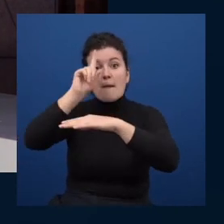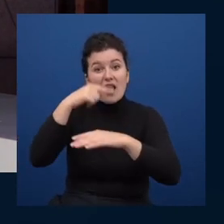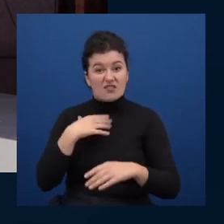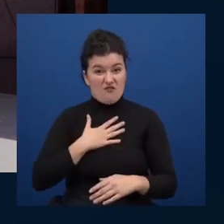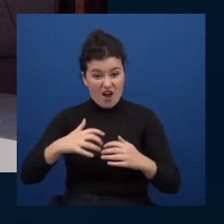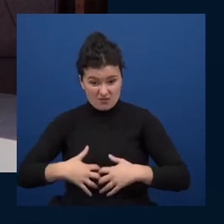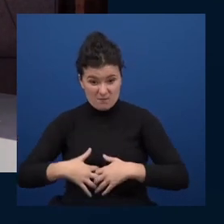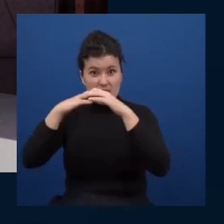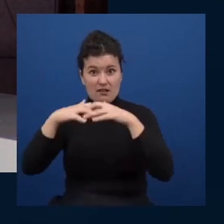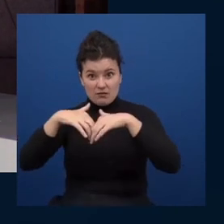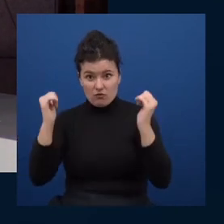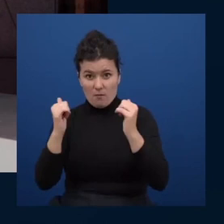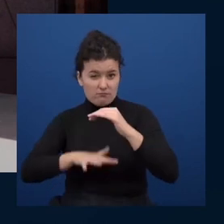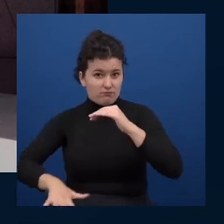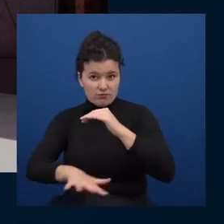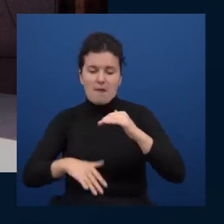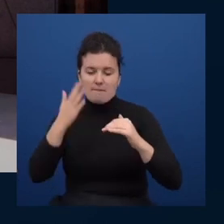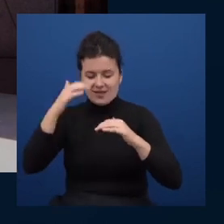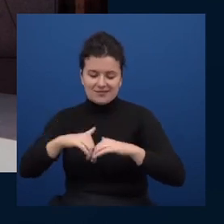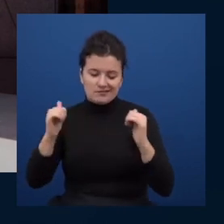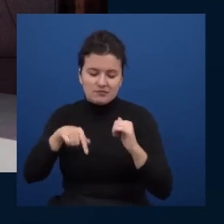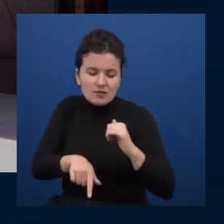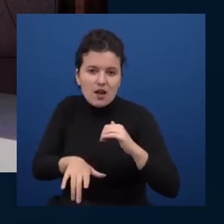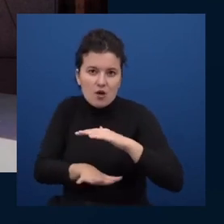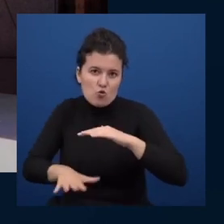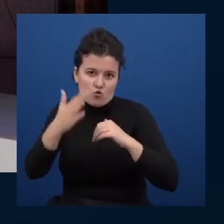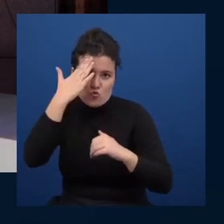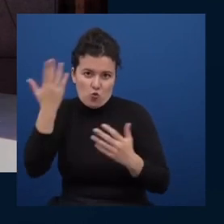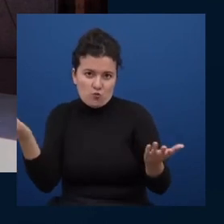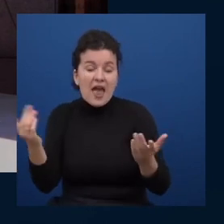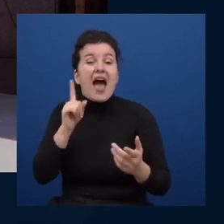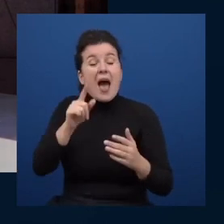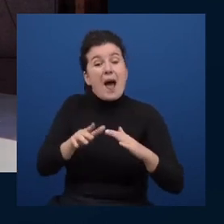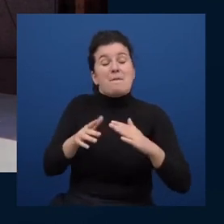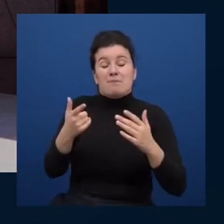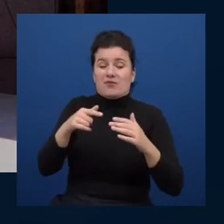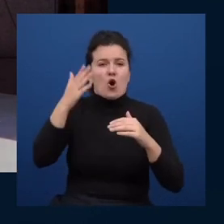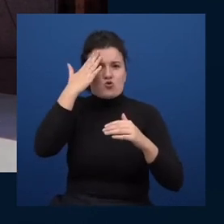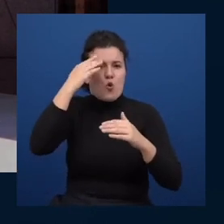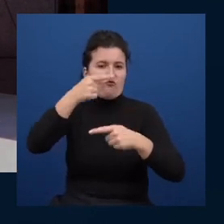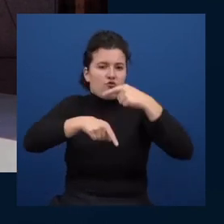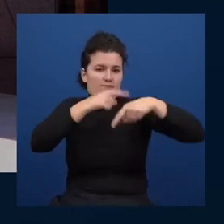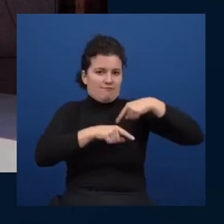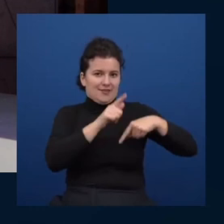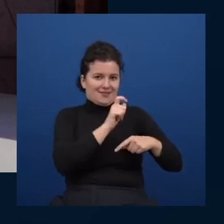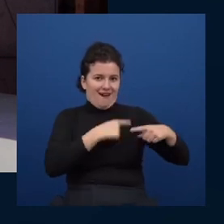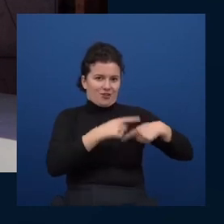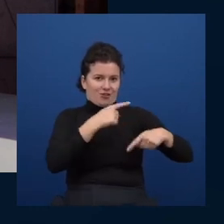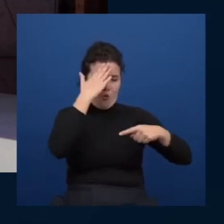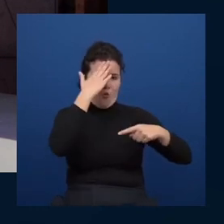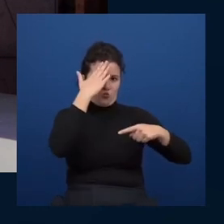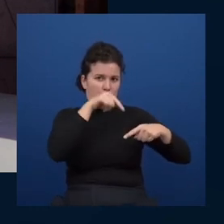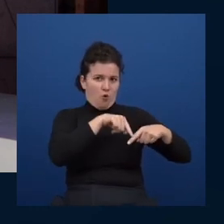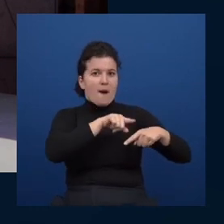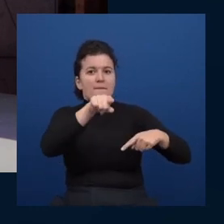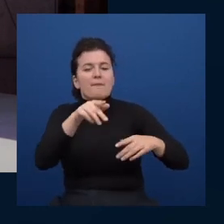but the the basics are going to be still http setting up your domain names so